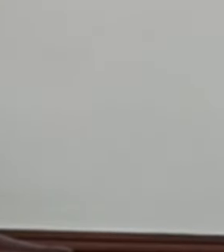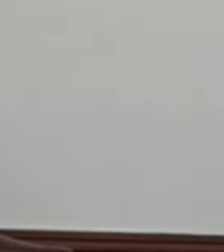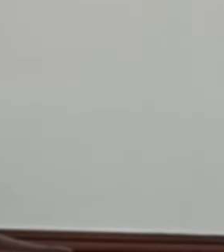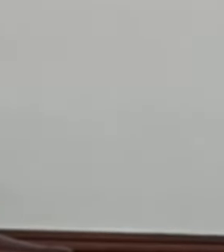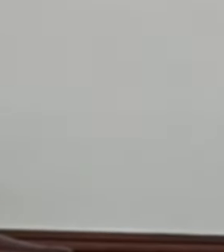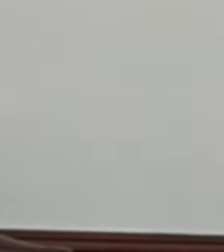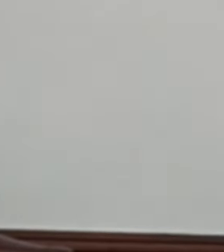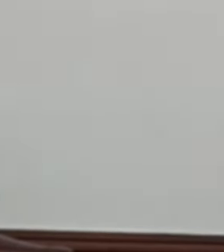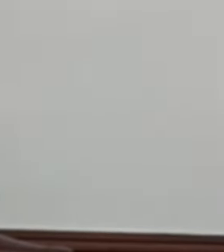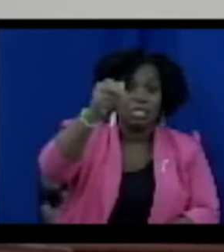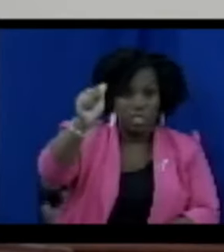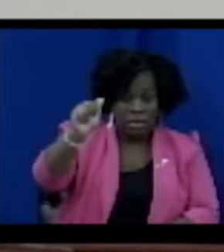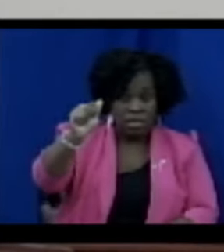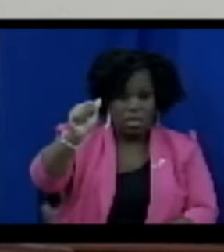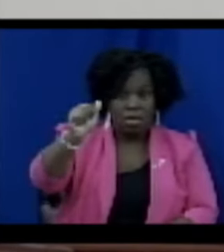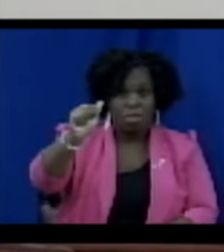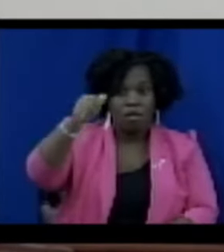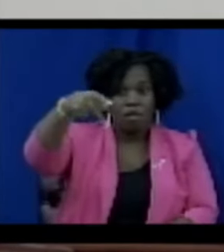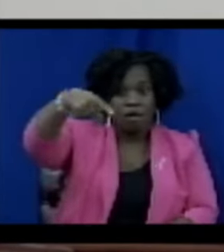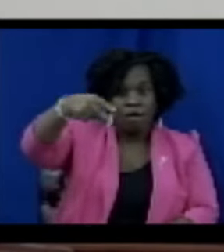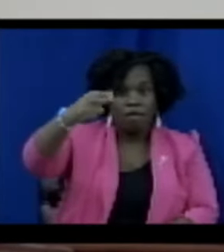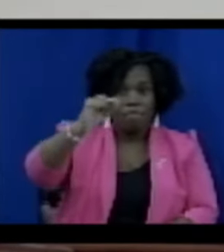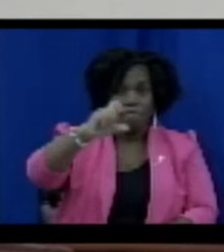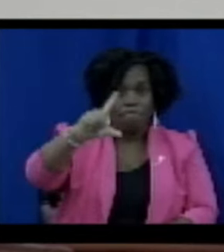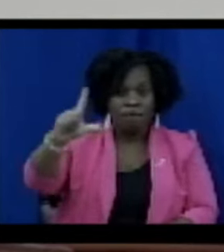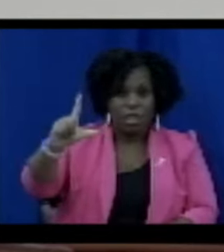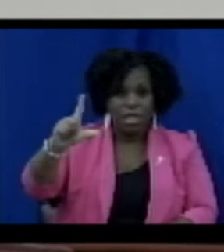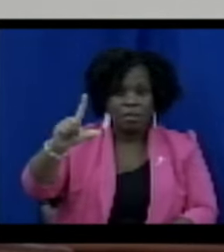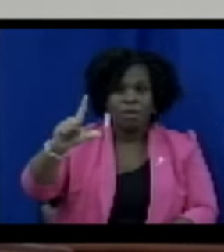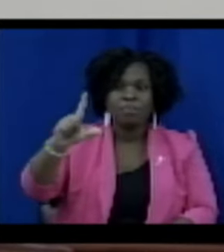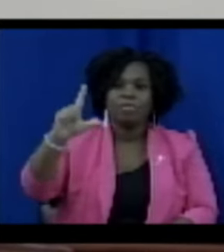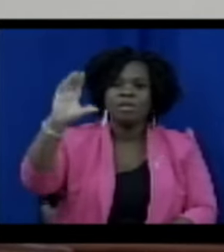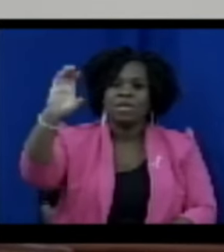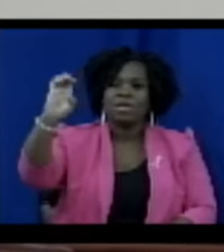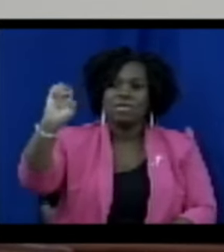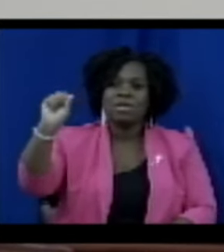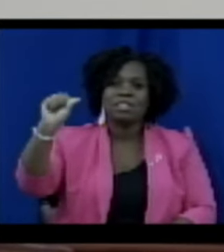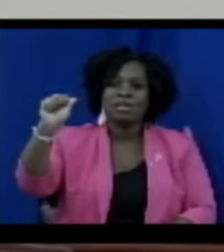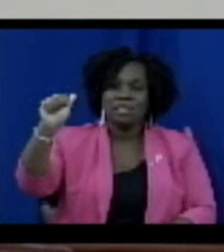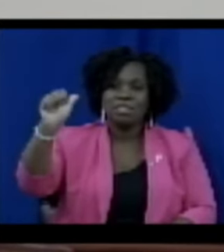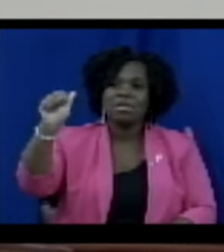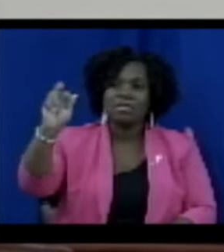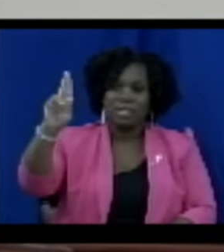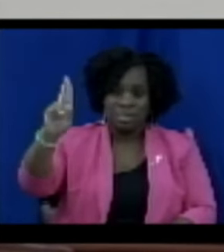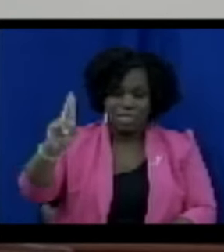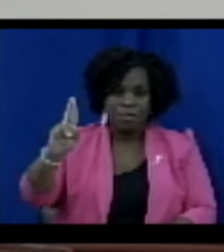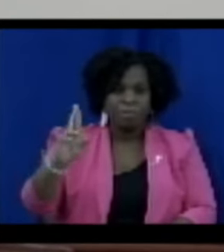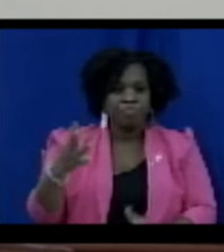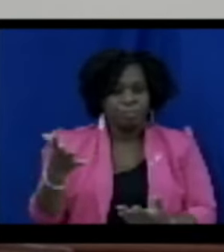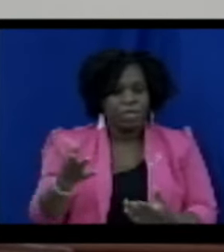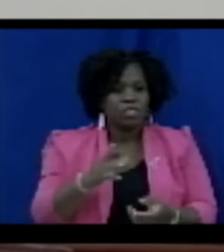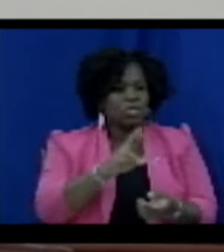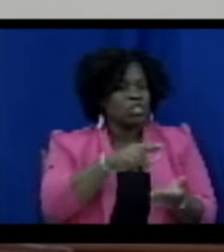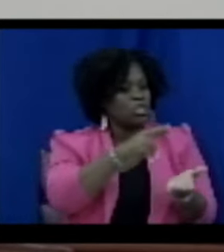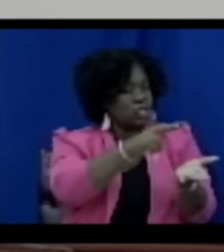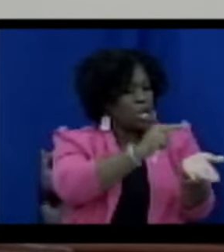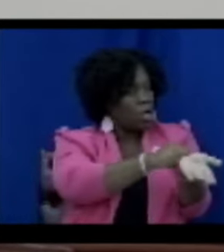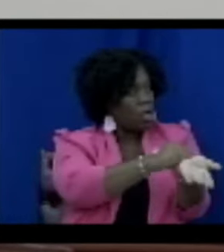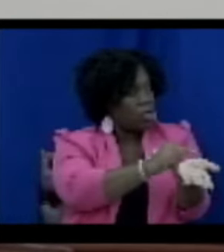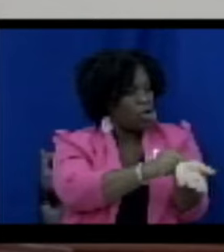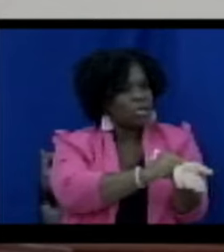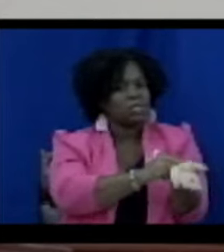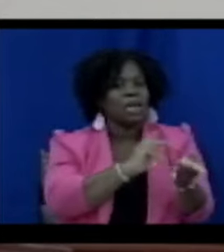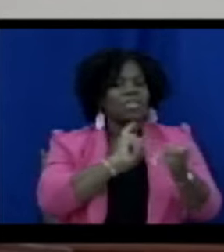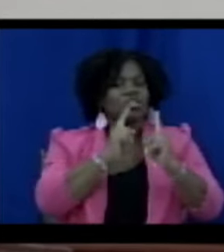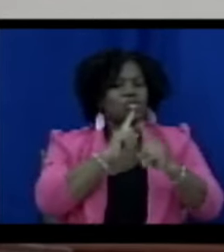Philip Caesar. And she gave the presentation. She's a nurse, a registered nurse at JNF, and she